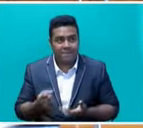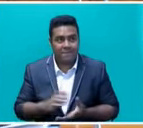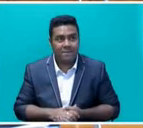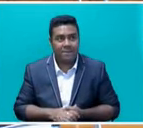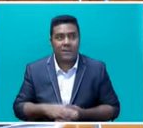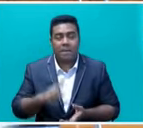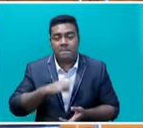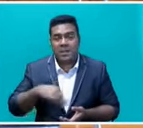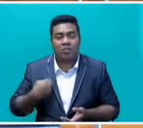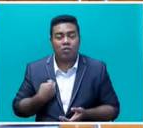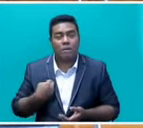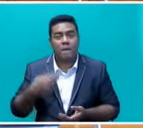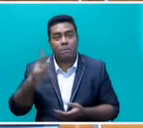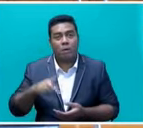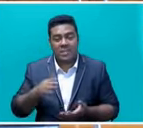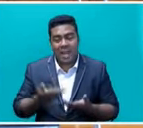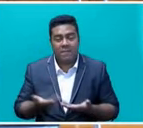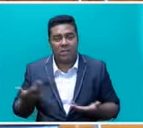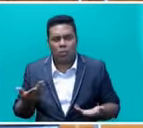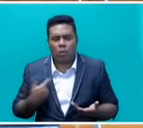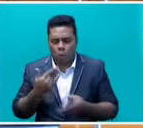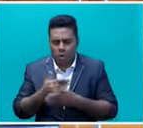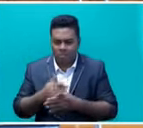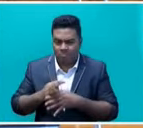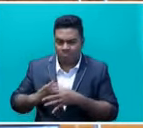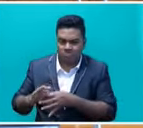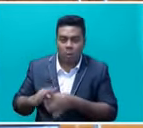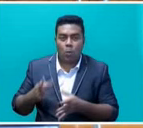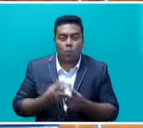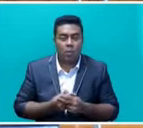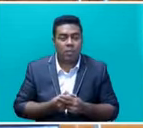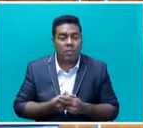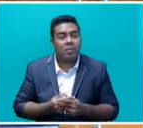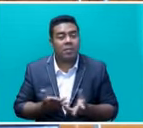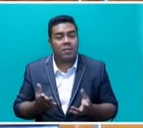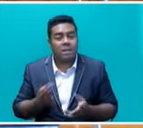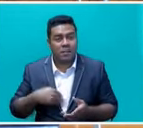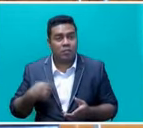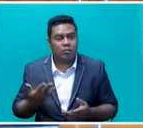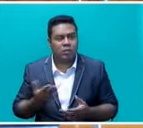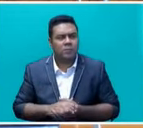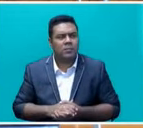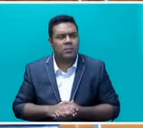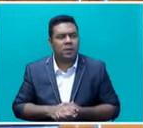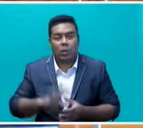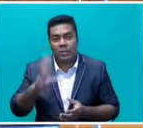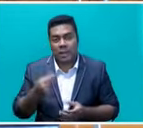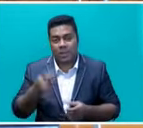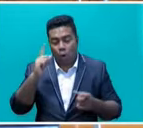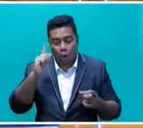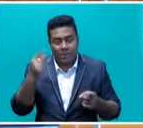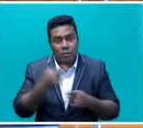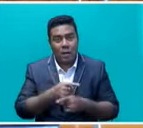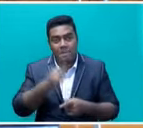Ministry of Poverty and Aviation. So we are working with the ministry to make sure that those cracks are actually sealed up. There was some confusion